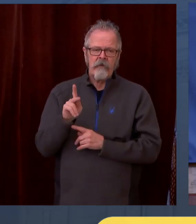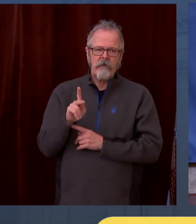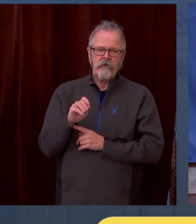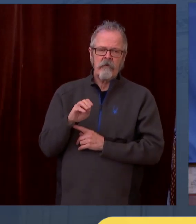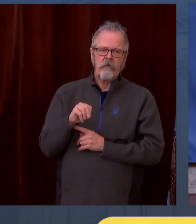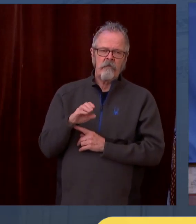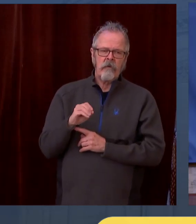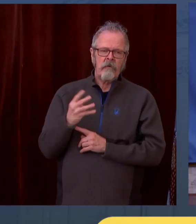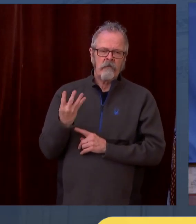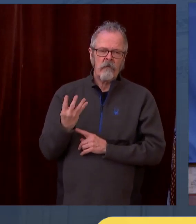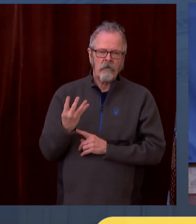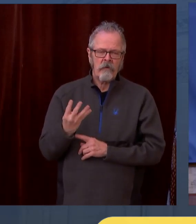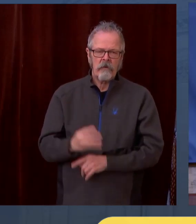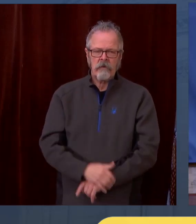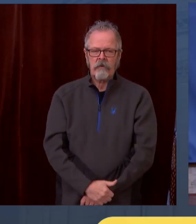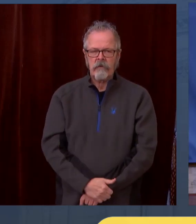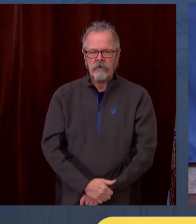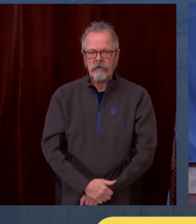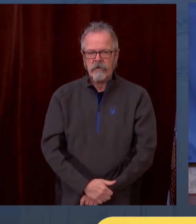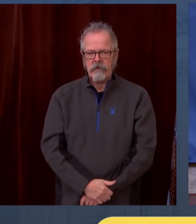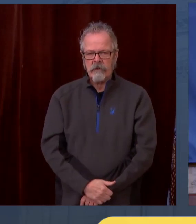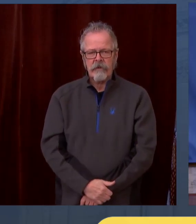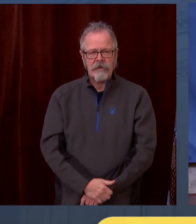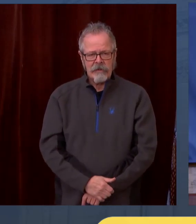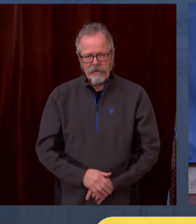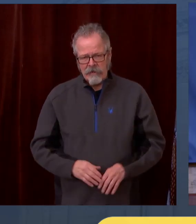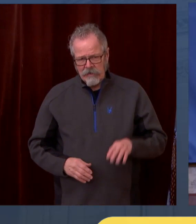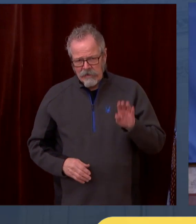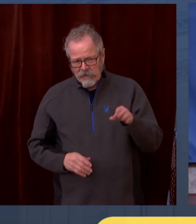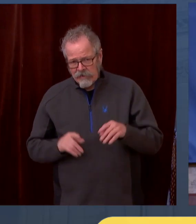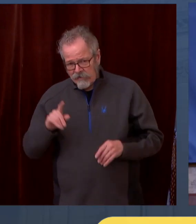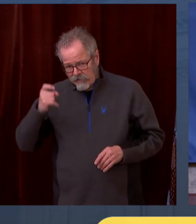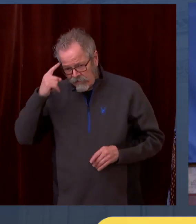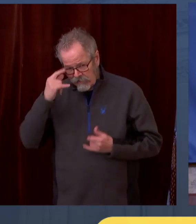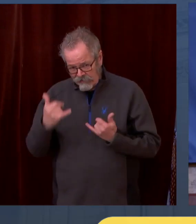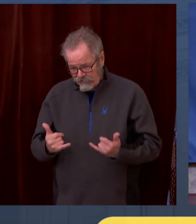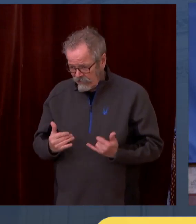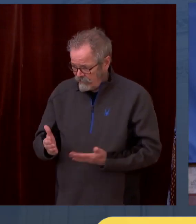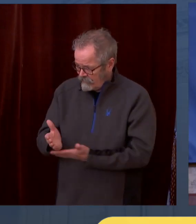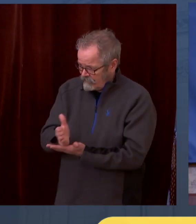Do have phase four yet and end game so people can stay energized and keep their masks on?